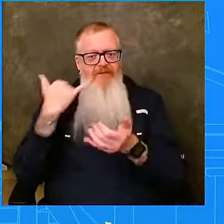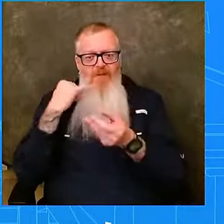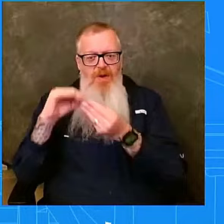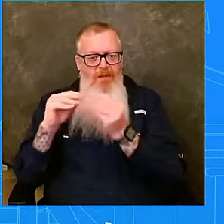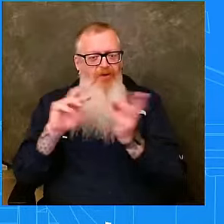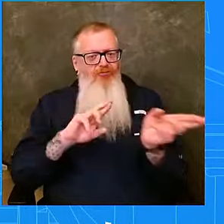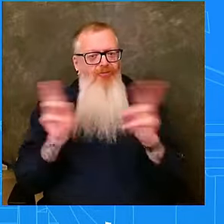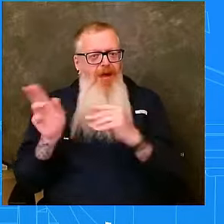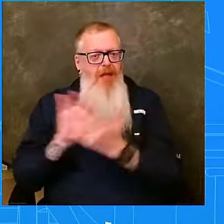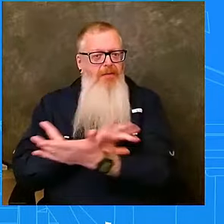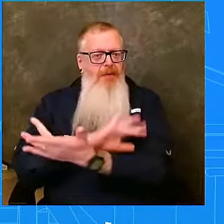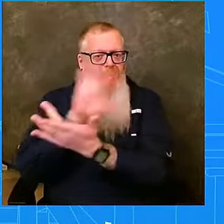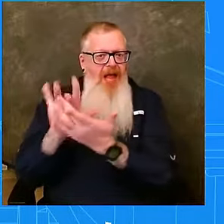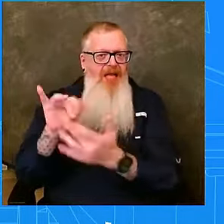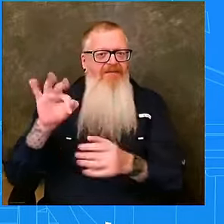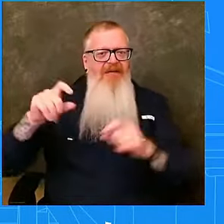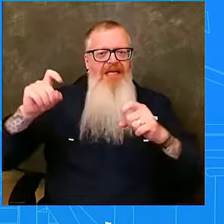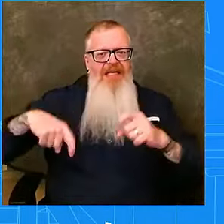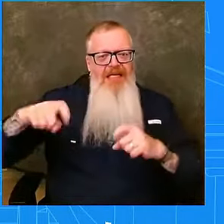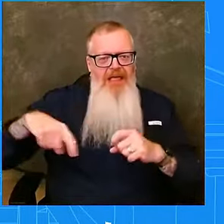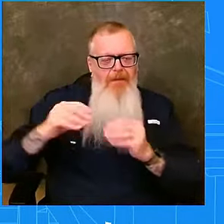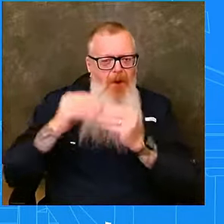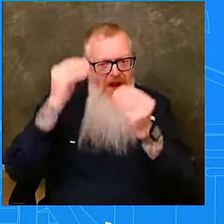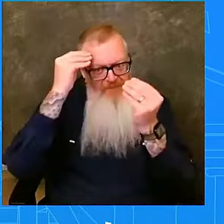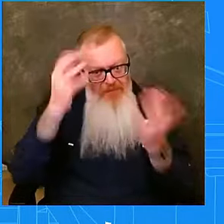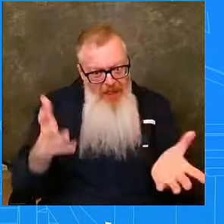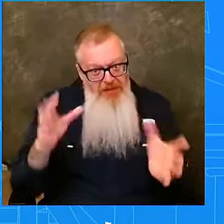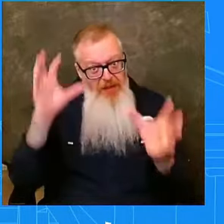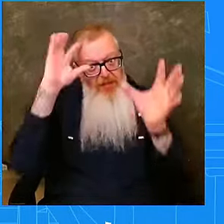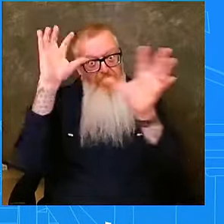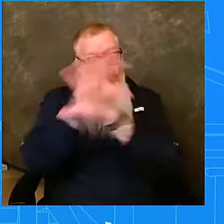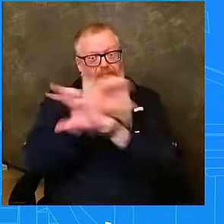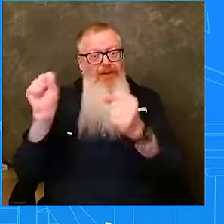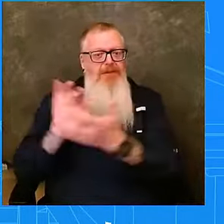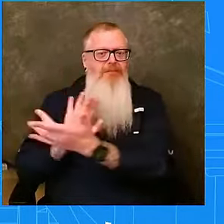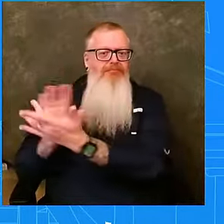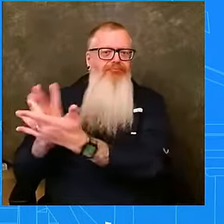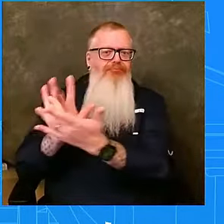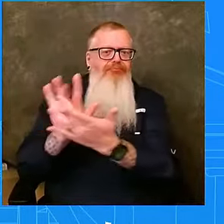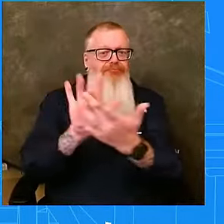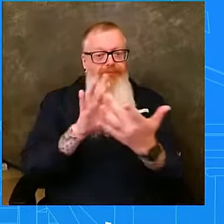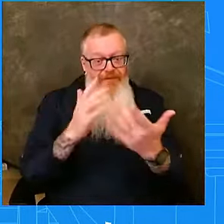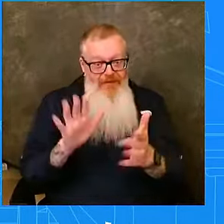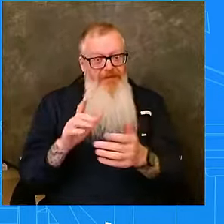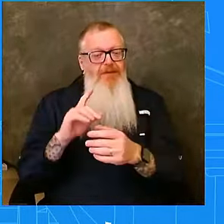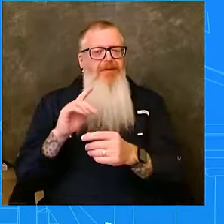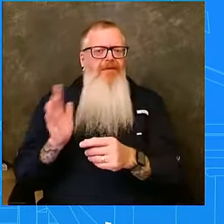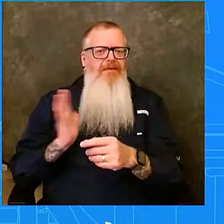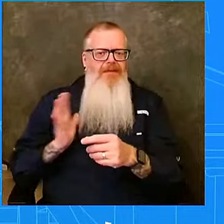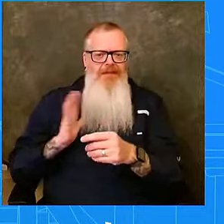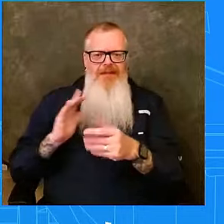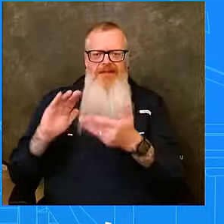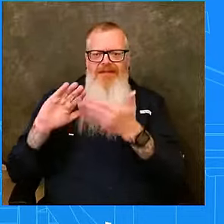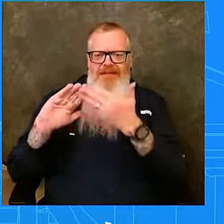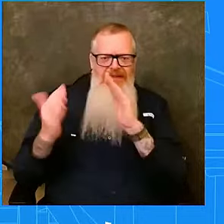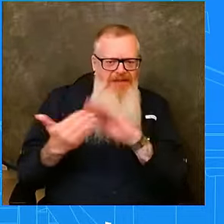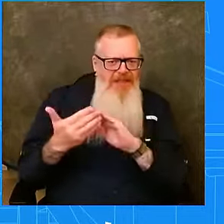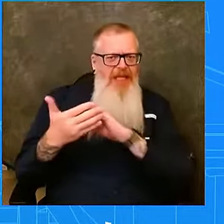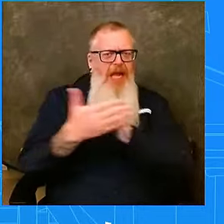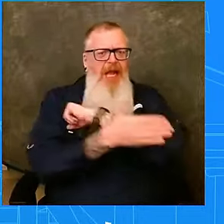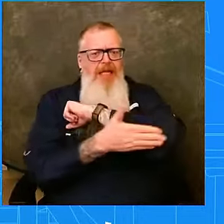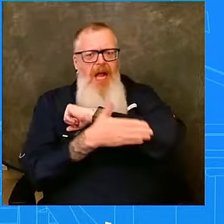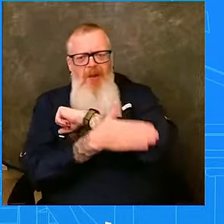local officials in cities and counties along the likely path of impact to ensure needs are met in advance of the storm.